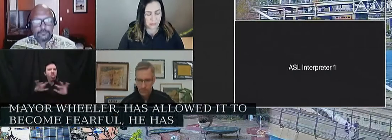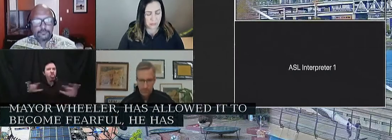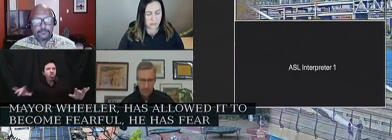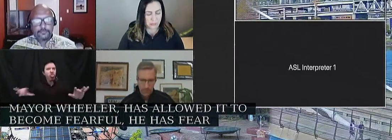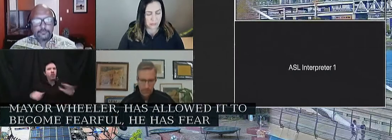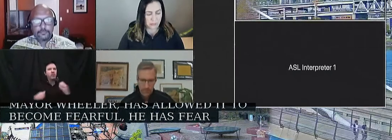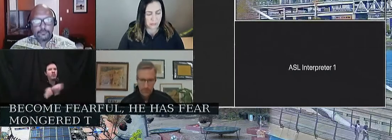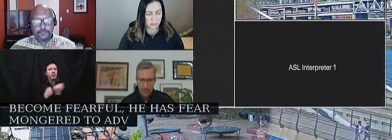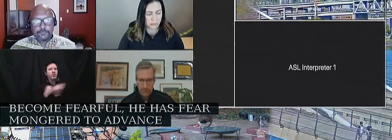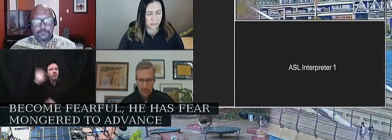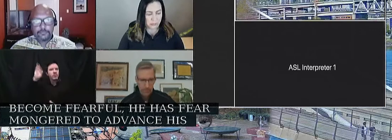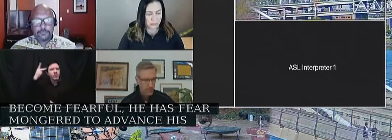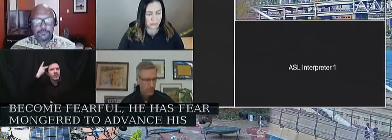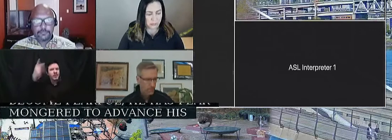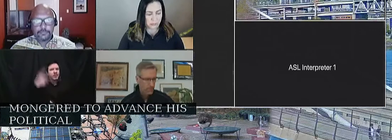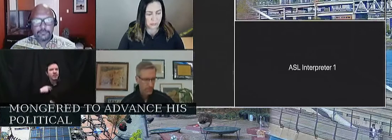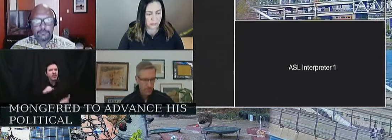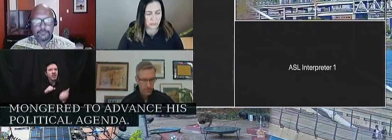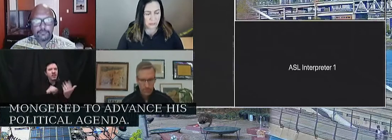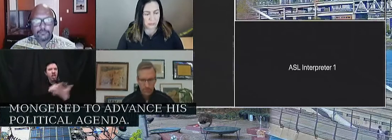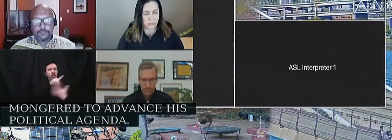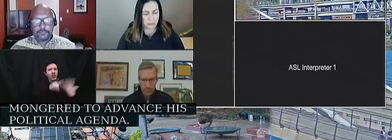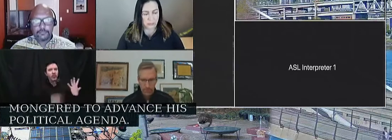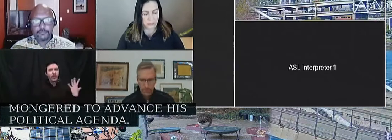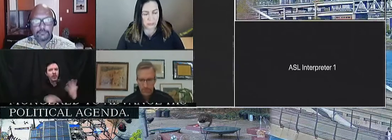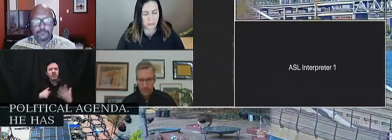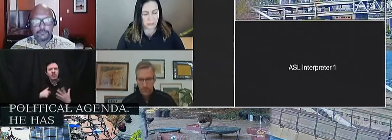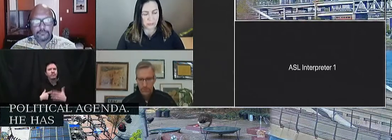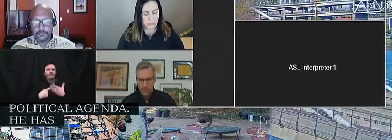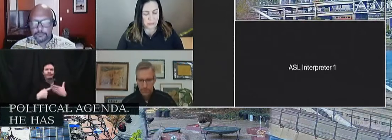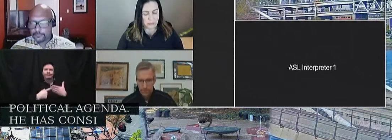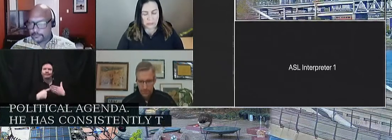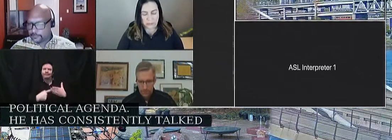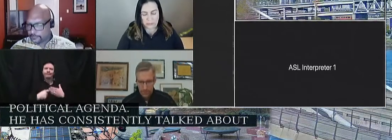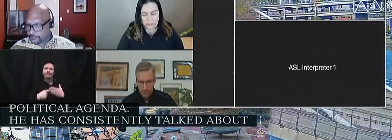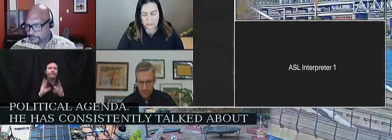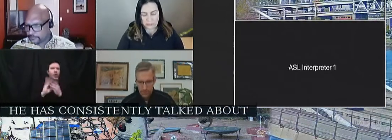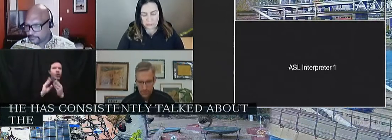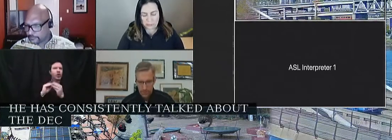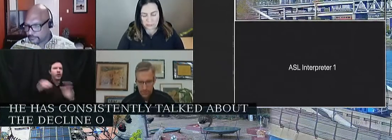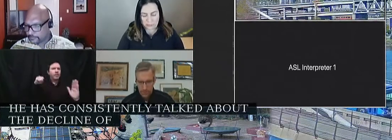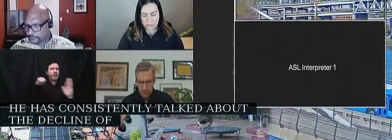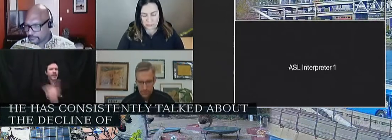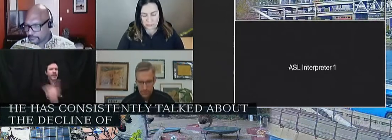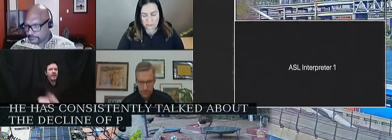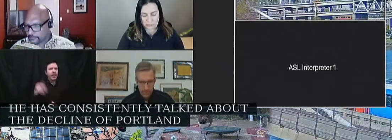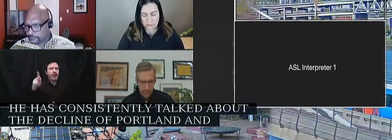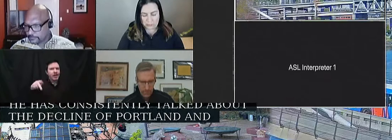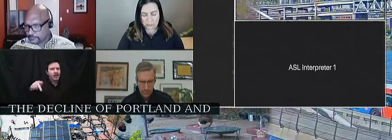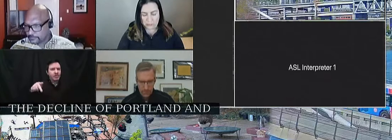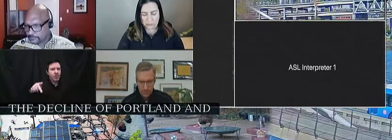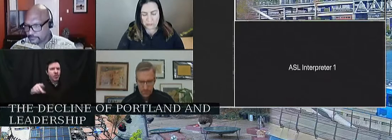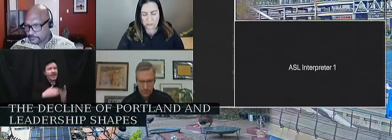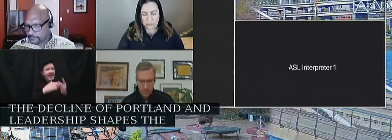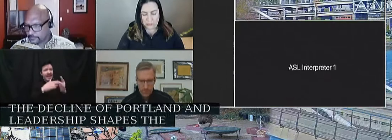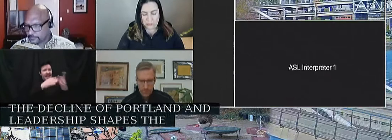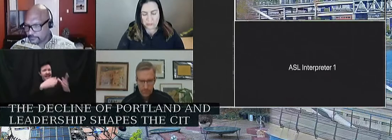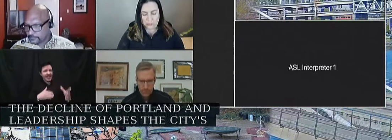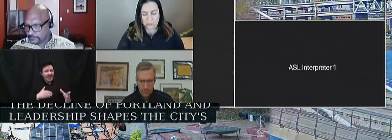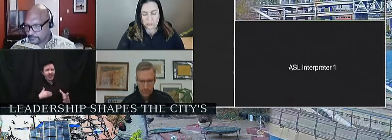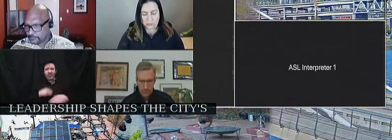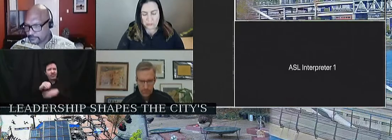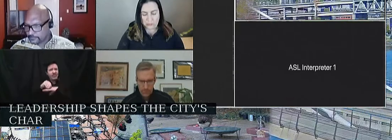He has consistently talked about the decline of Portland and leadership shapes the city's character. doesn't just reflect it.